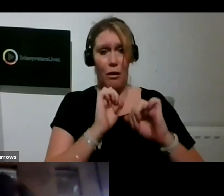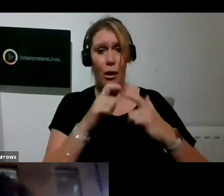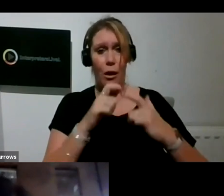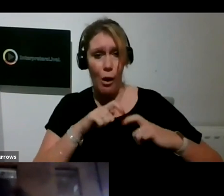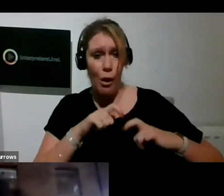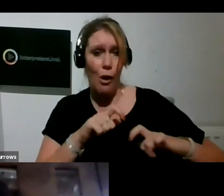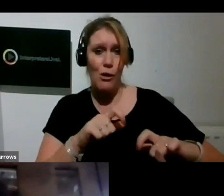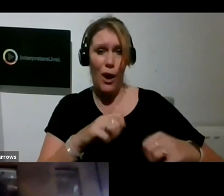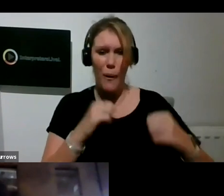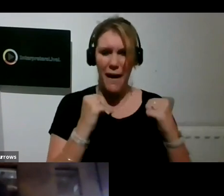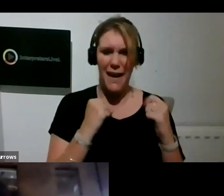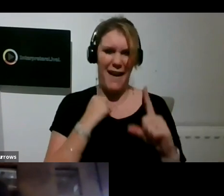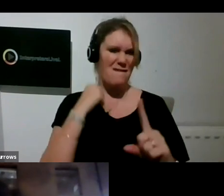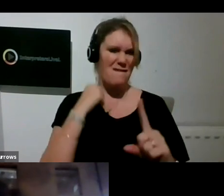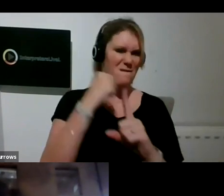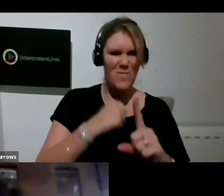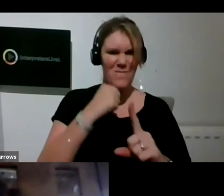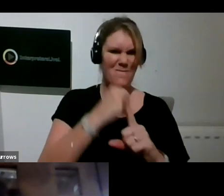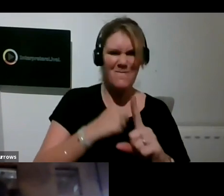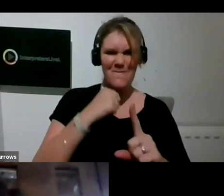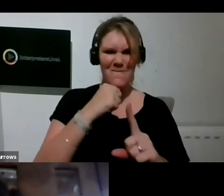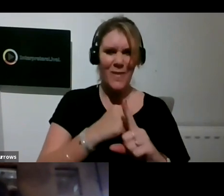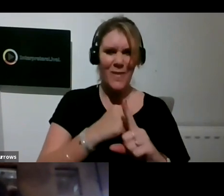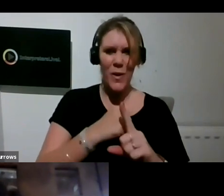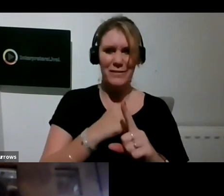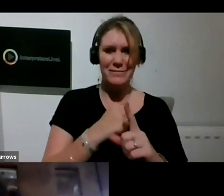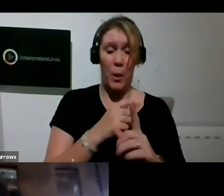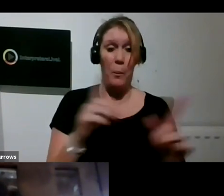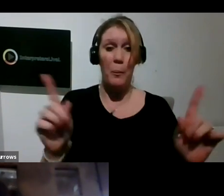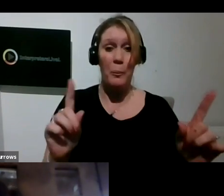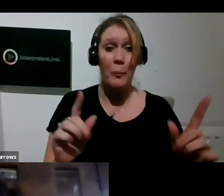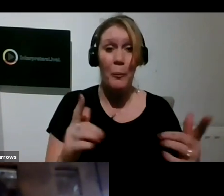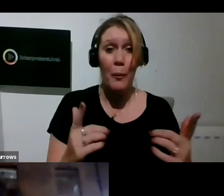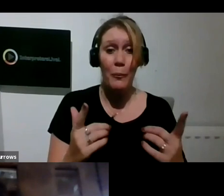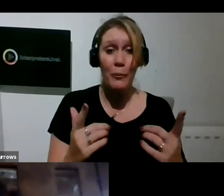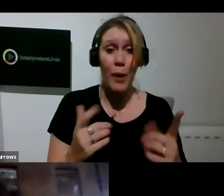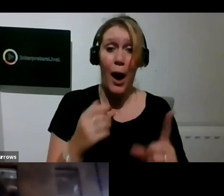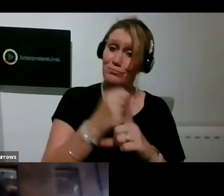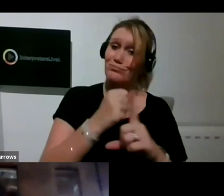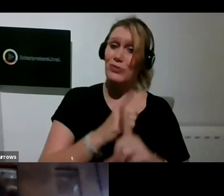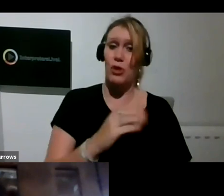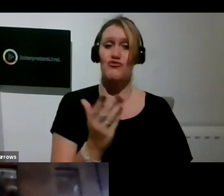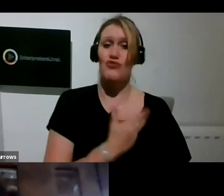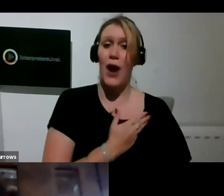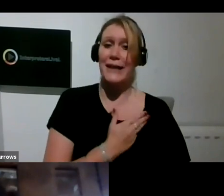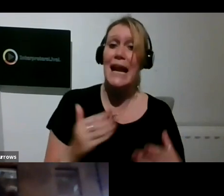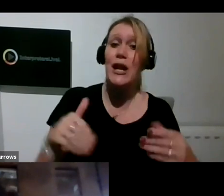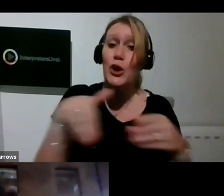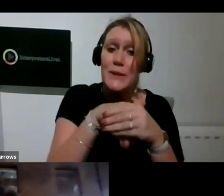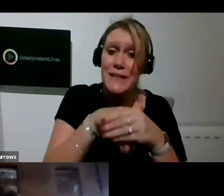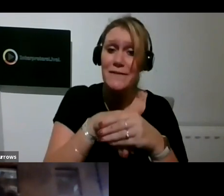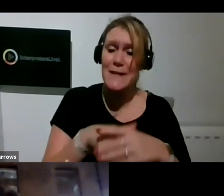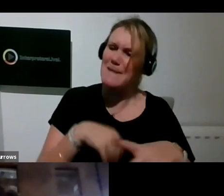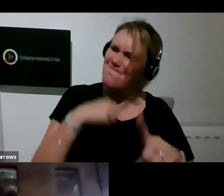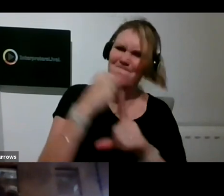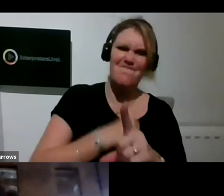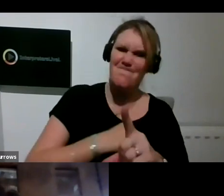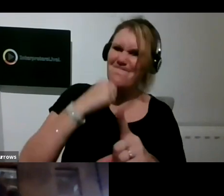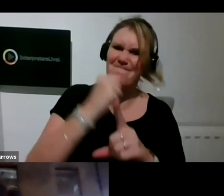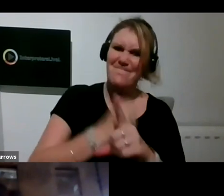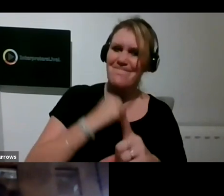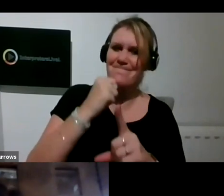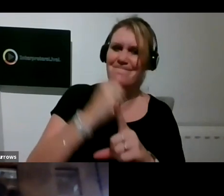forceful defence of the rights of inclusivity, particularly as it pertains to our